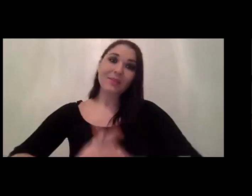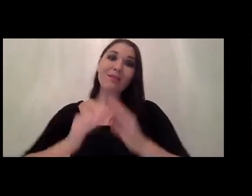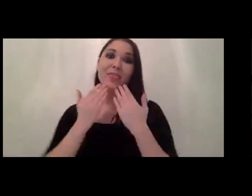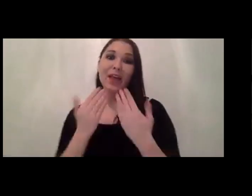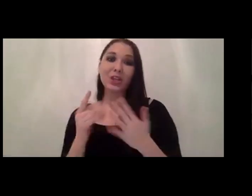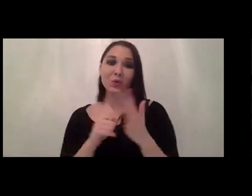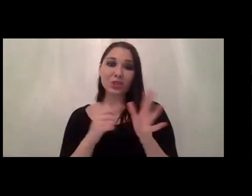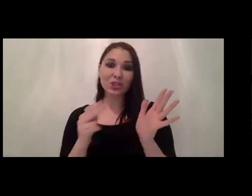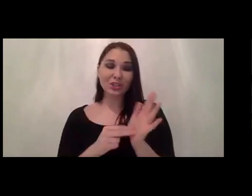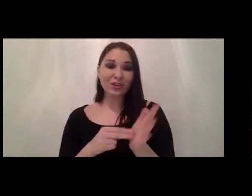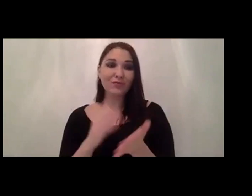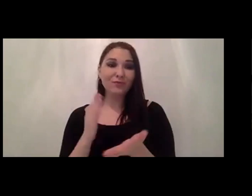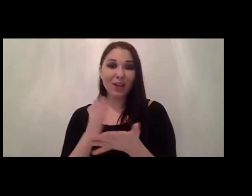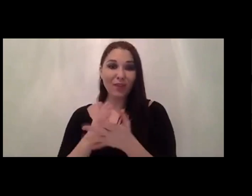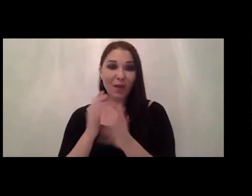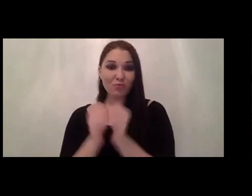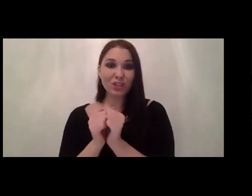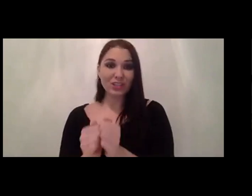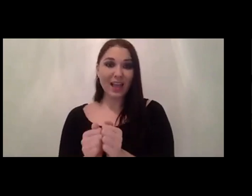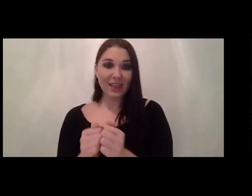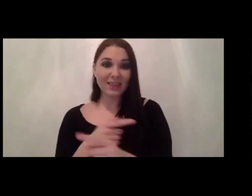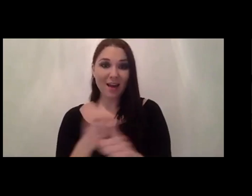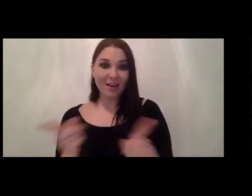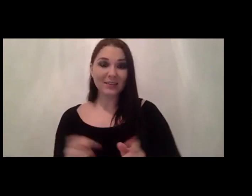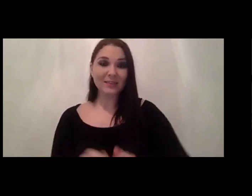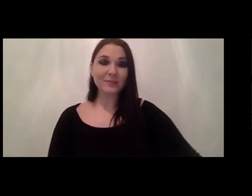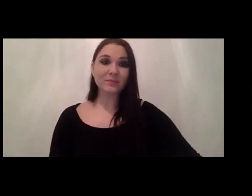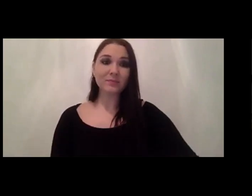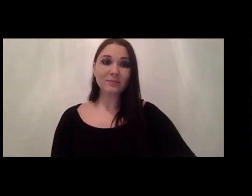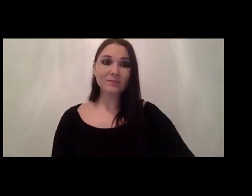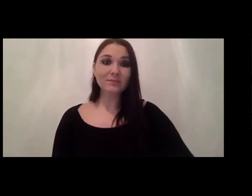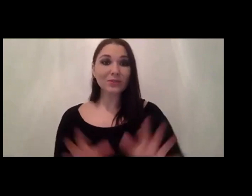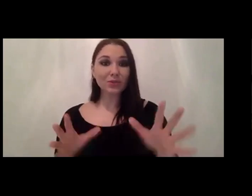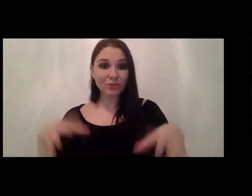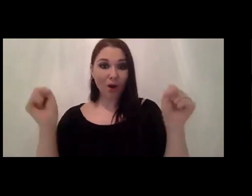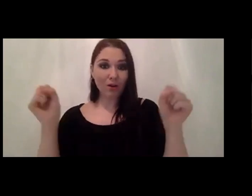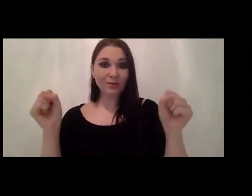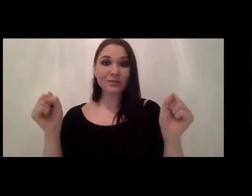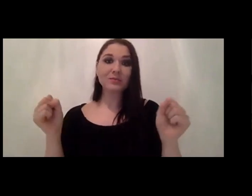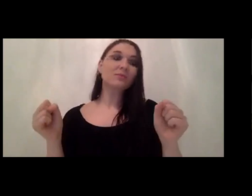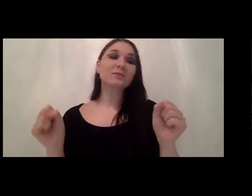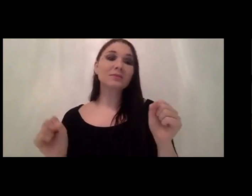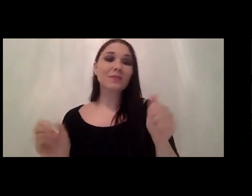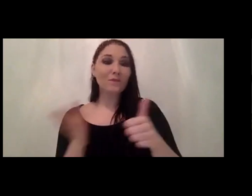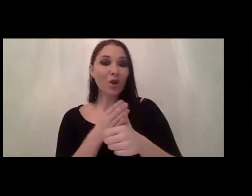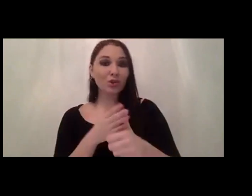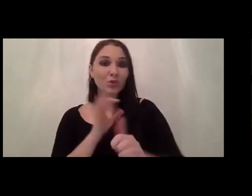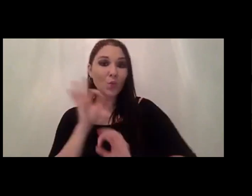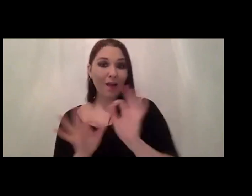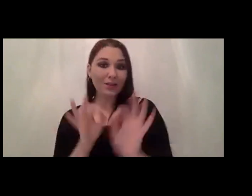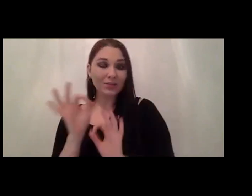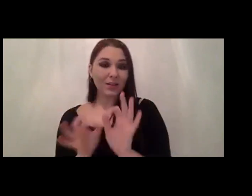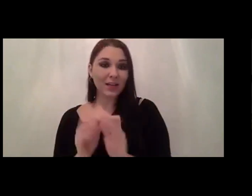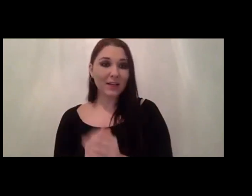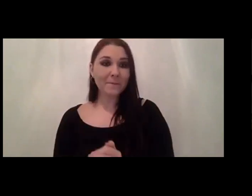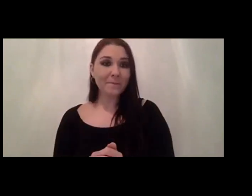appreciate that so i suppose to kick off i've got the very first question we came in was for